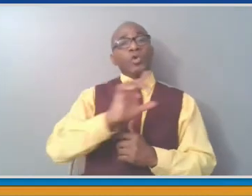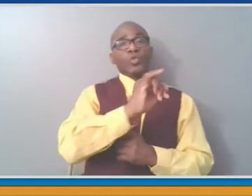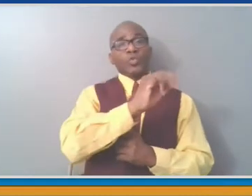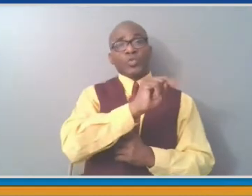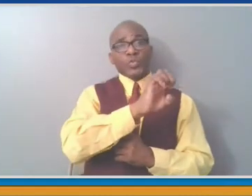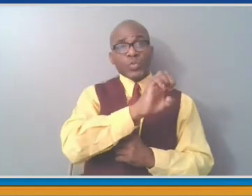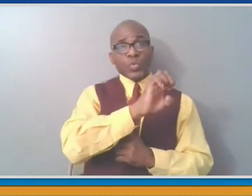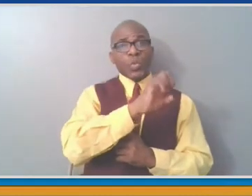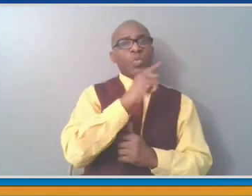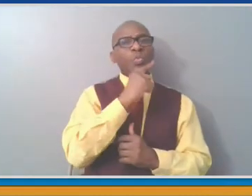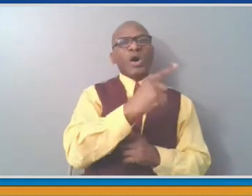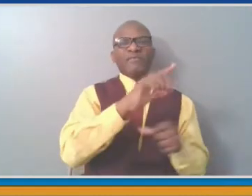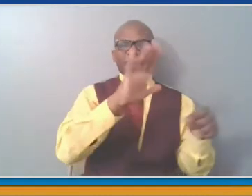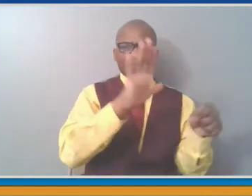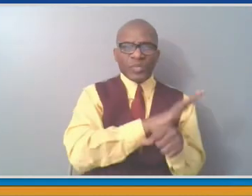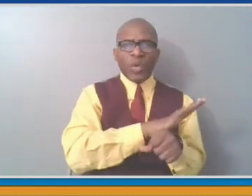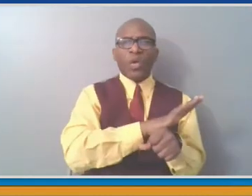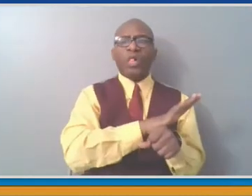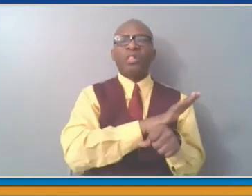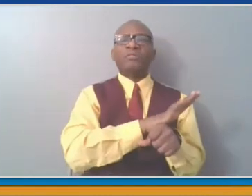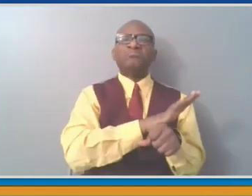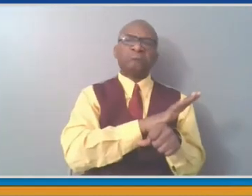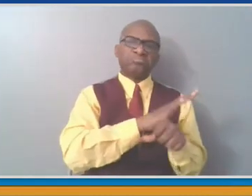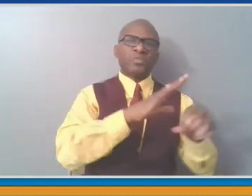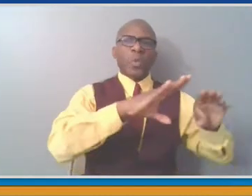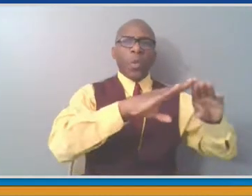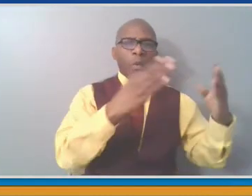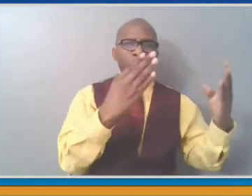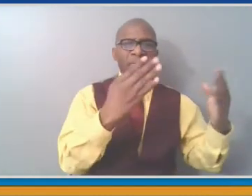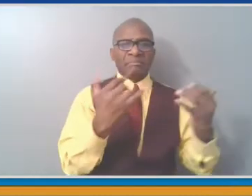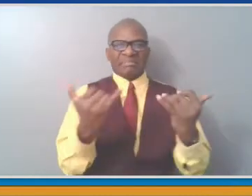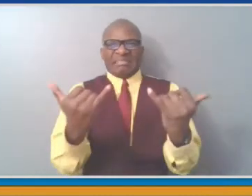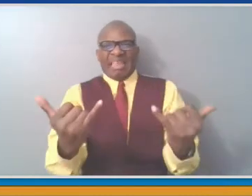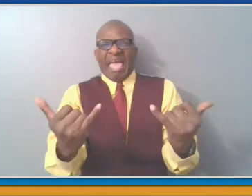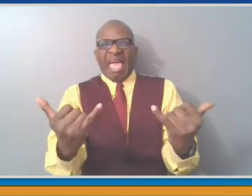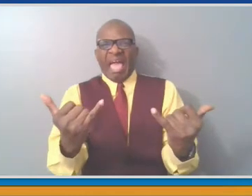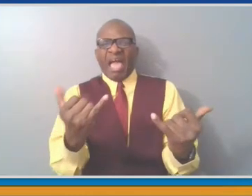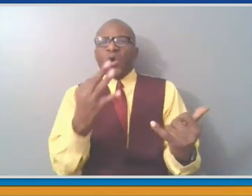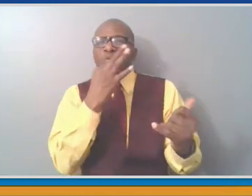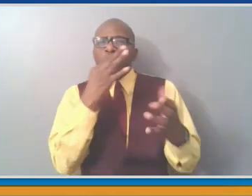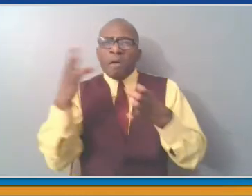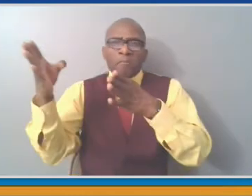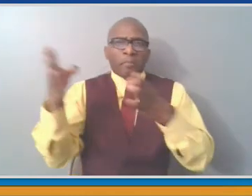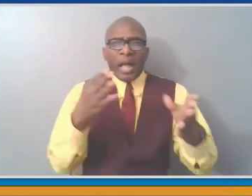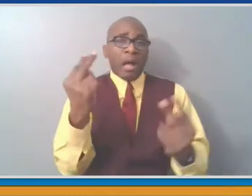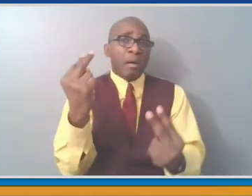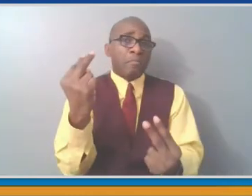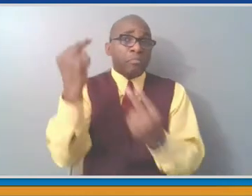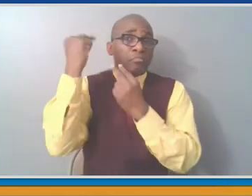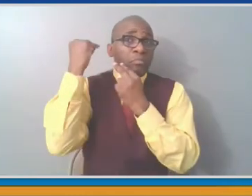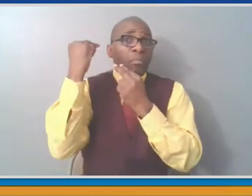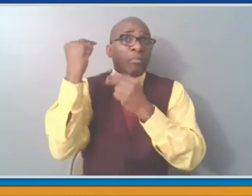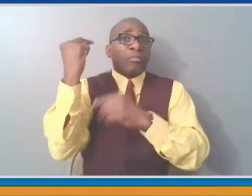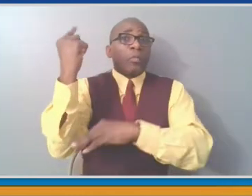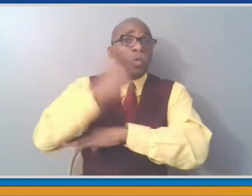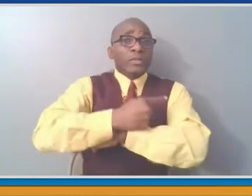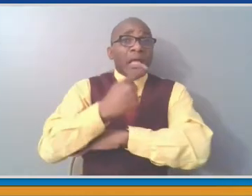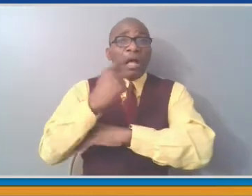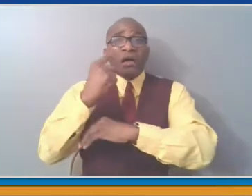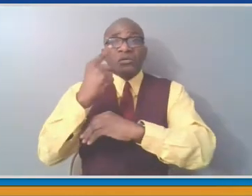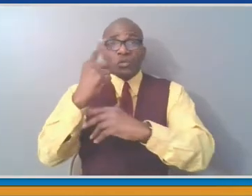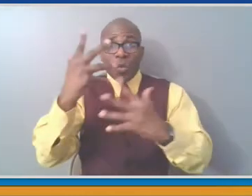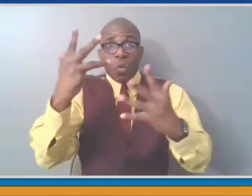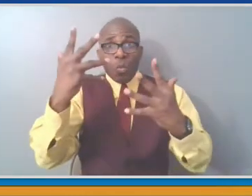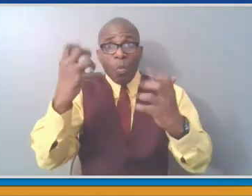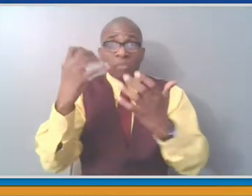Playland and Croton Point, we are announcing, will open Memorial Day weekend for beachgoers to cool themselves off on weekends up until